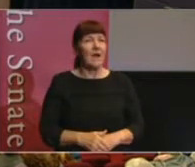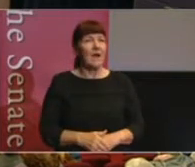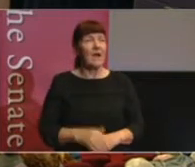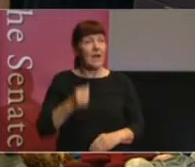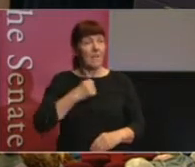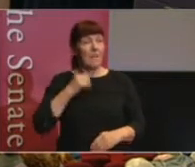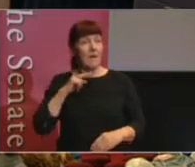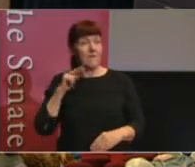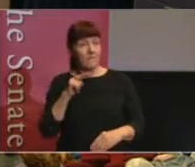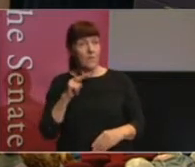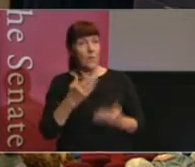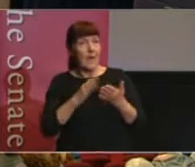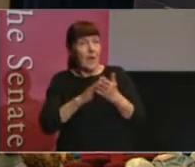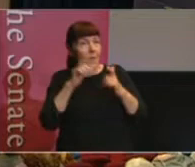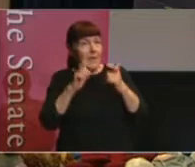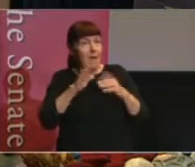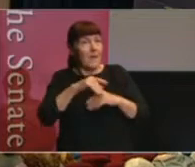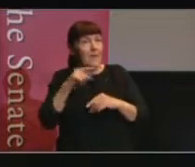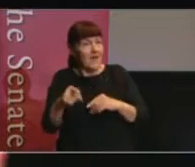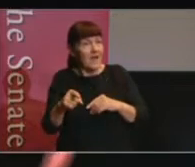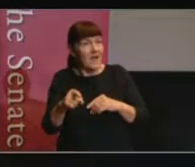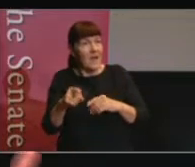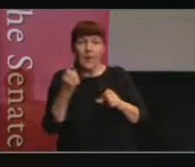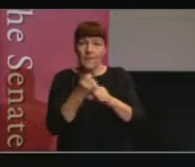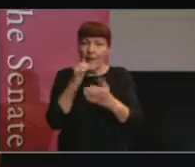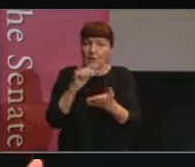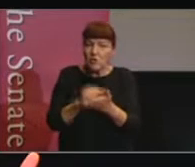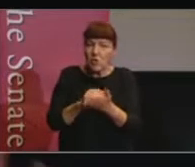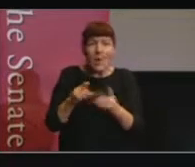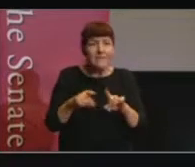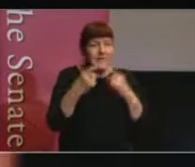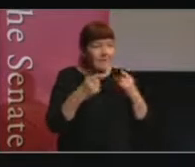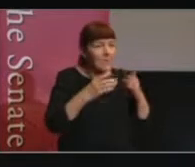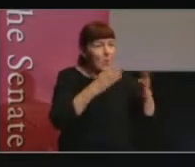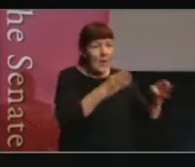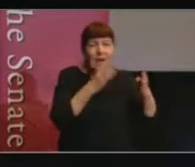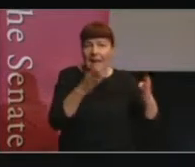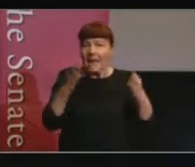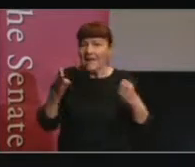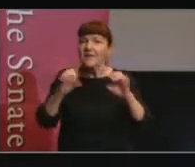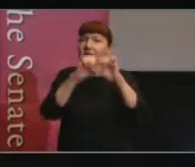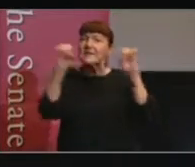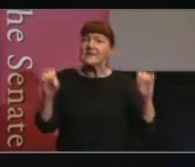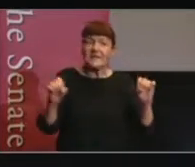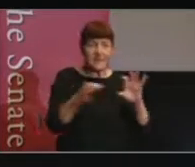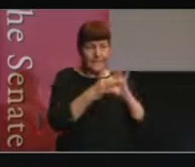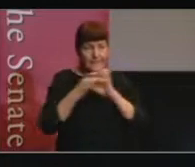view, the way that we care about that, is to make sure we've got different forums in a system working together.